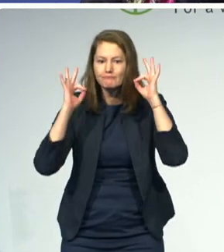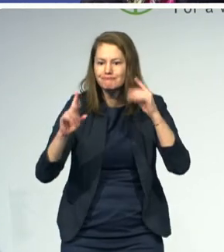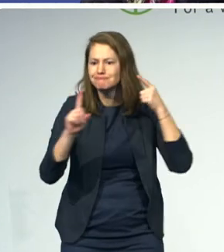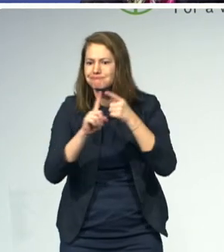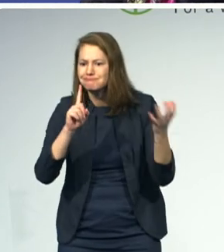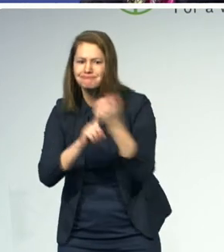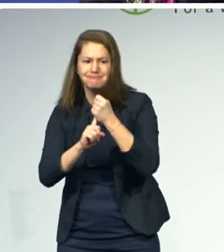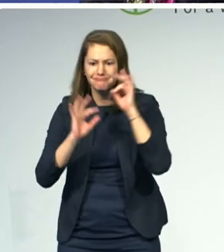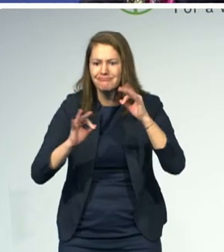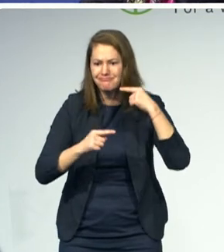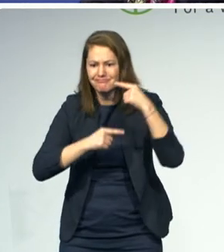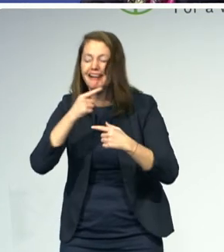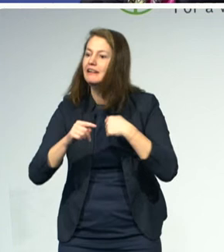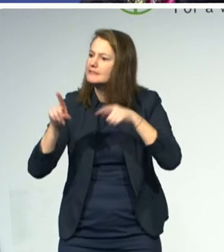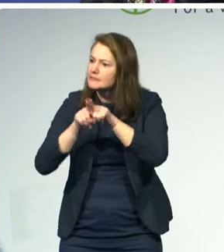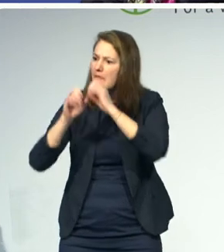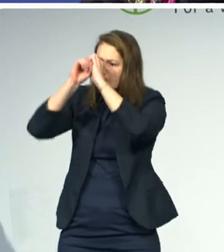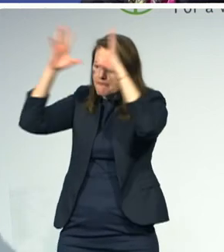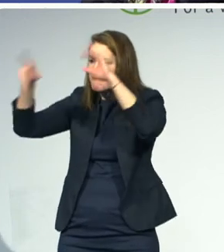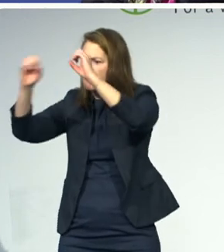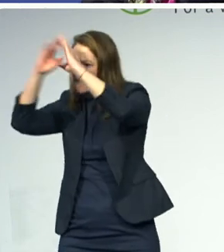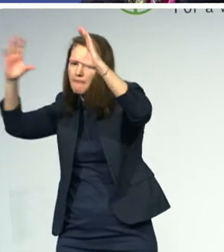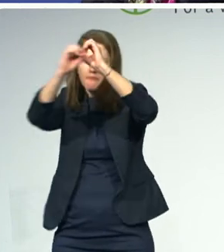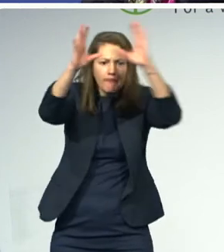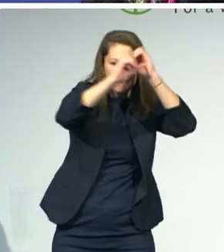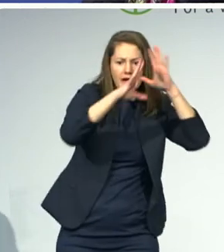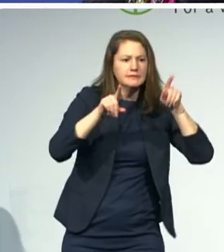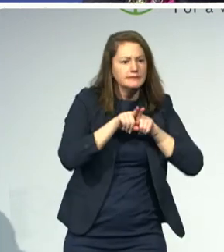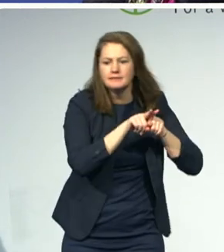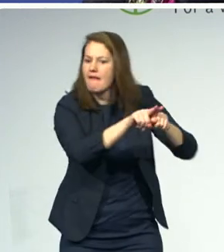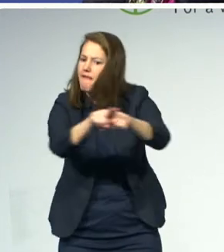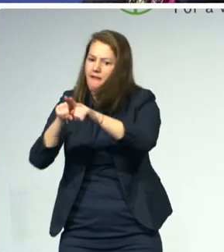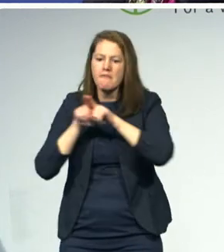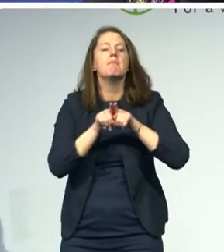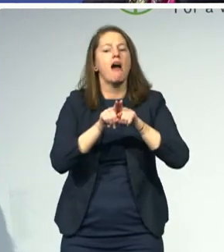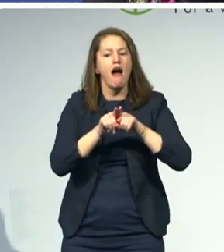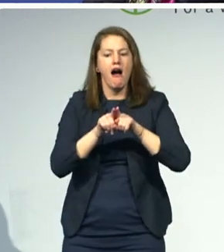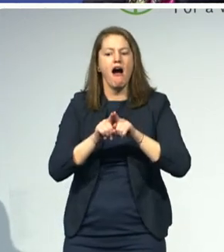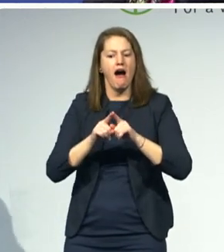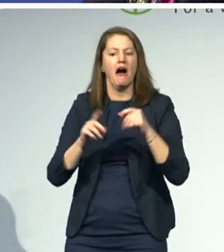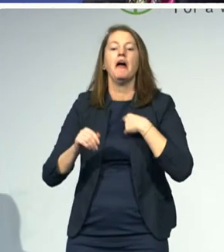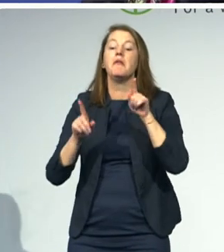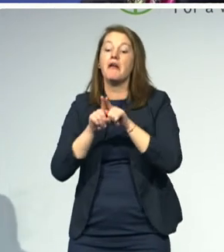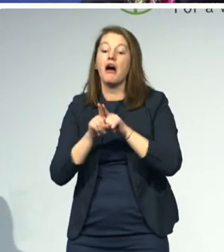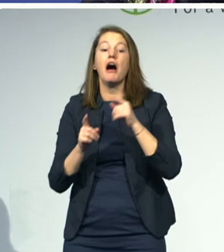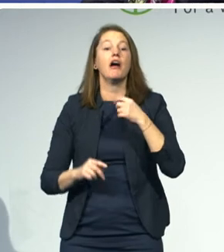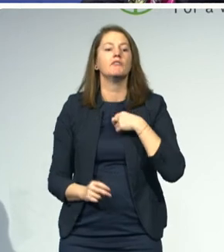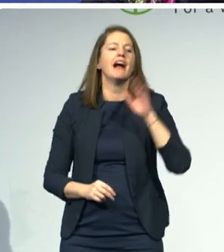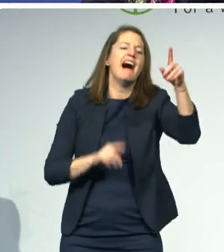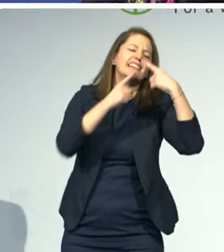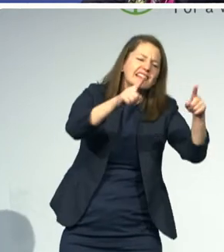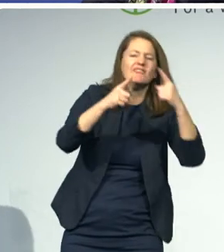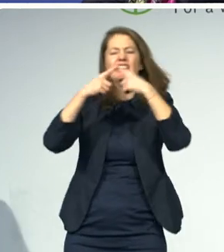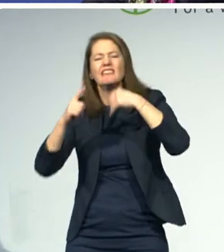so that we do not send mixed messages to countries in which we work. This